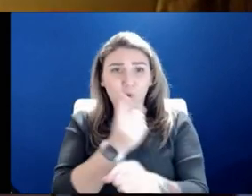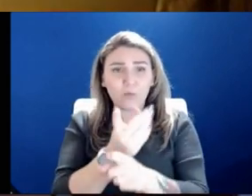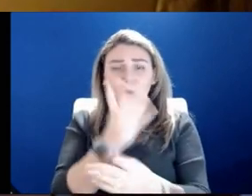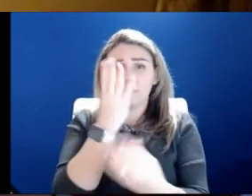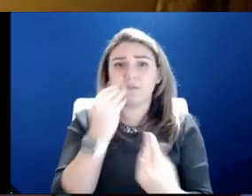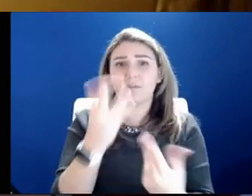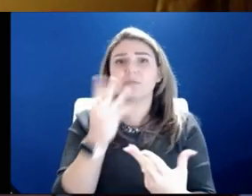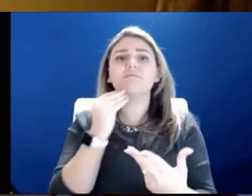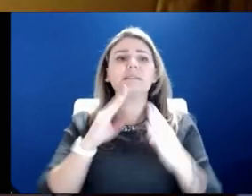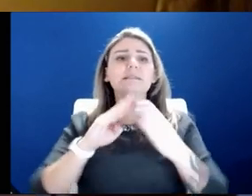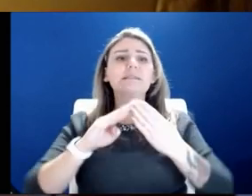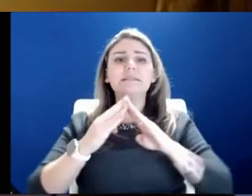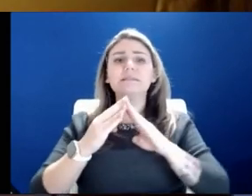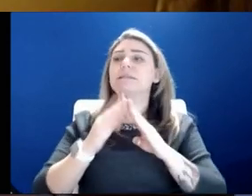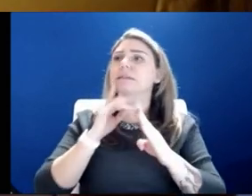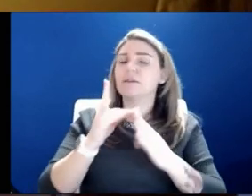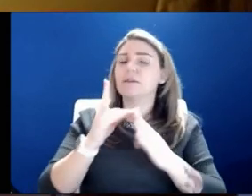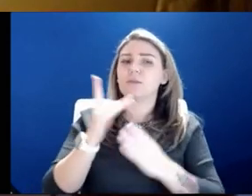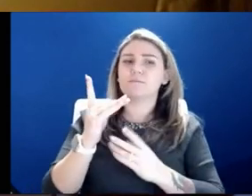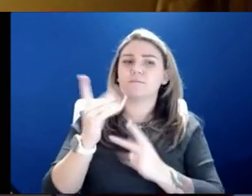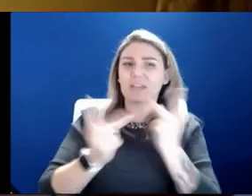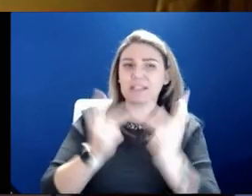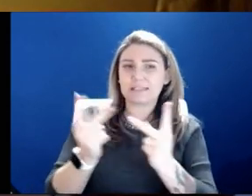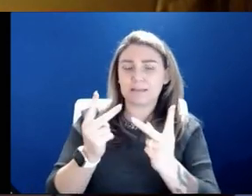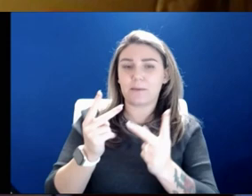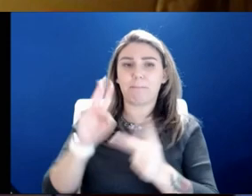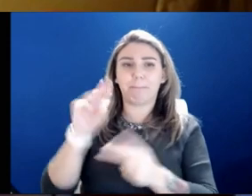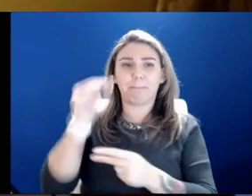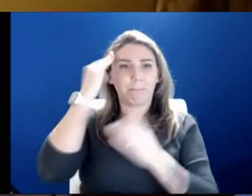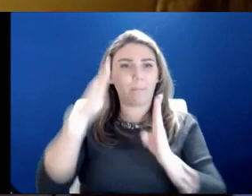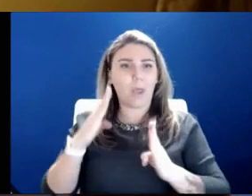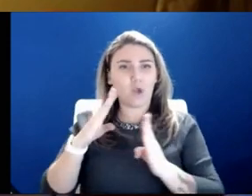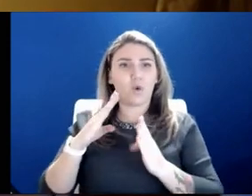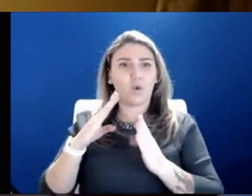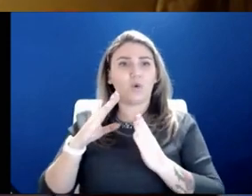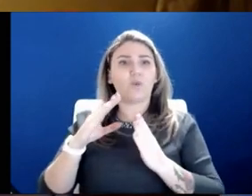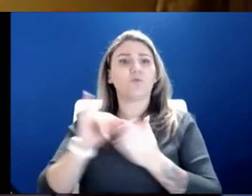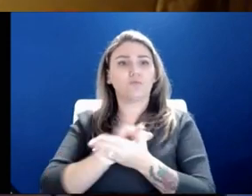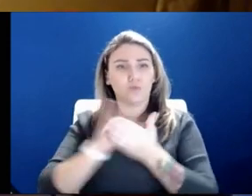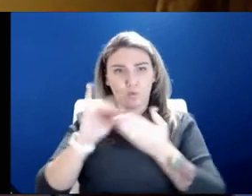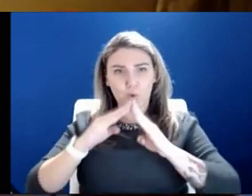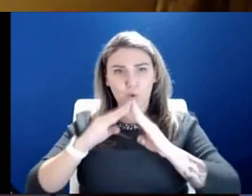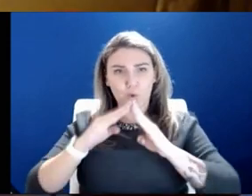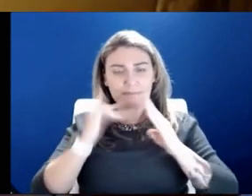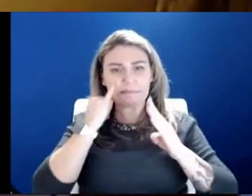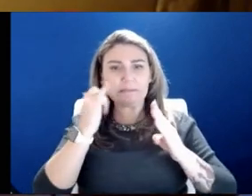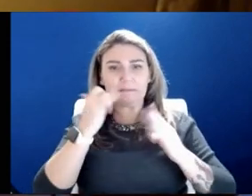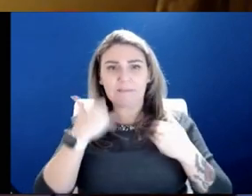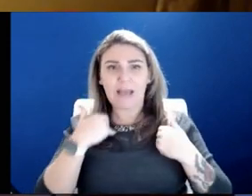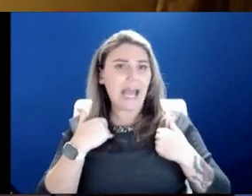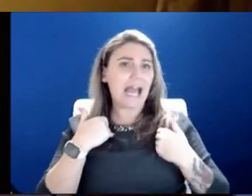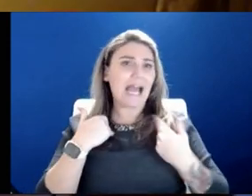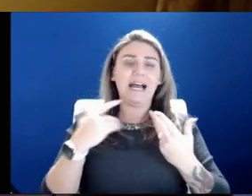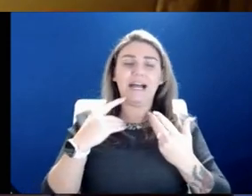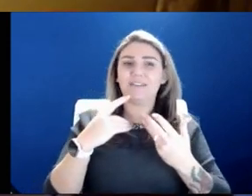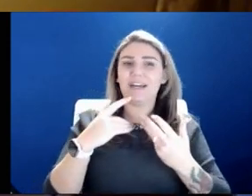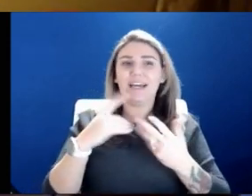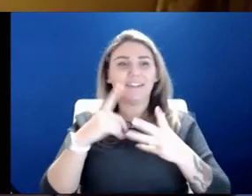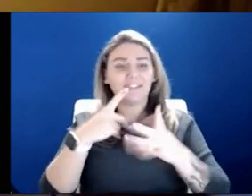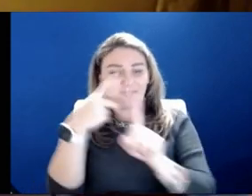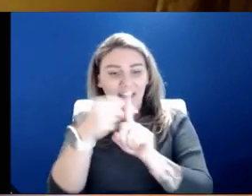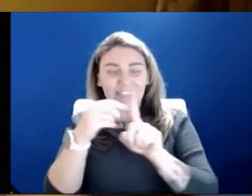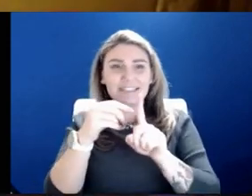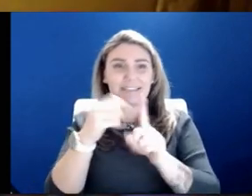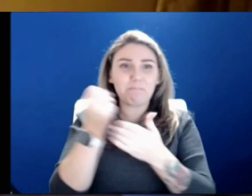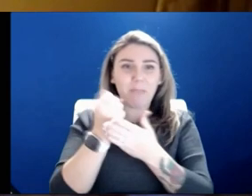be visiting with the mayor of New York city, I believe tomorrow, um, whether you're a city that has vaccine passports like New York and masks everywhere,